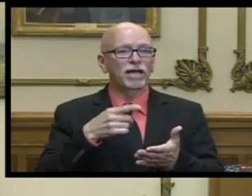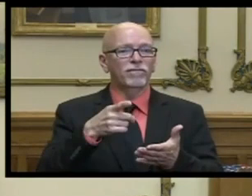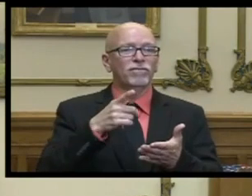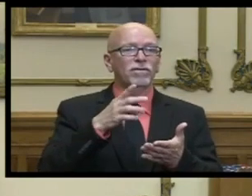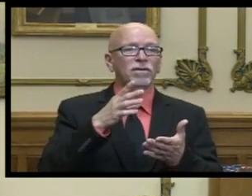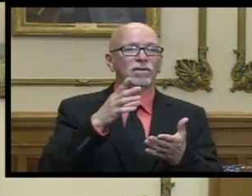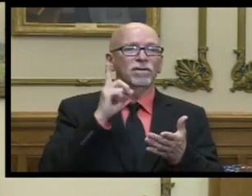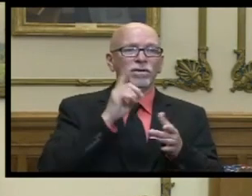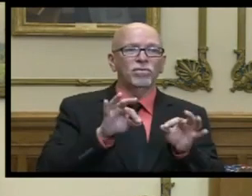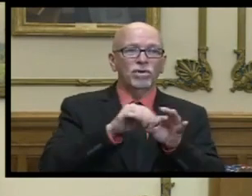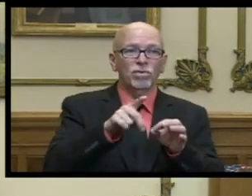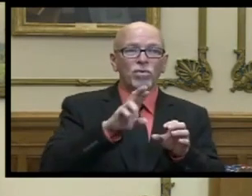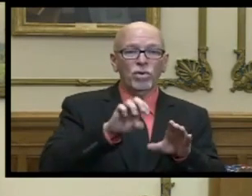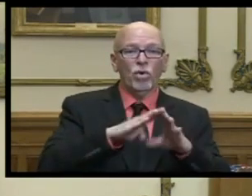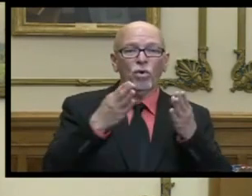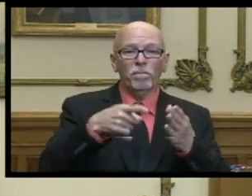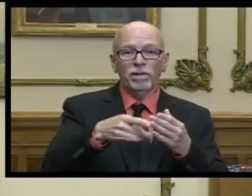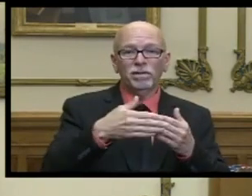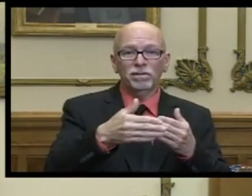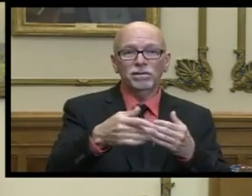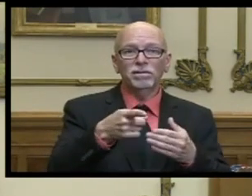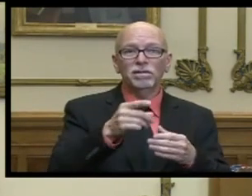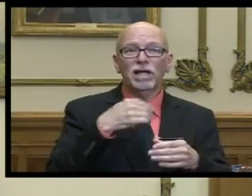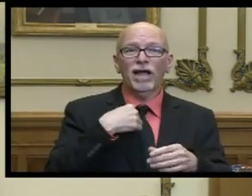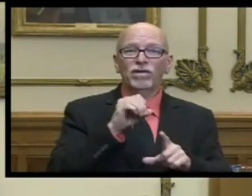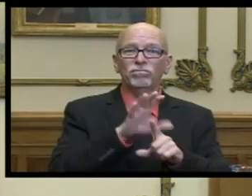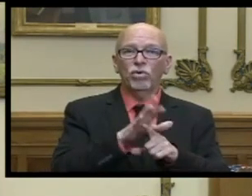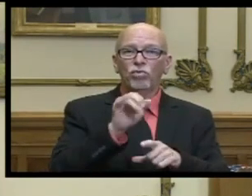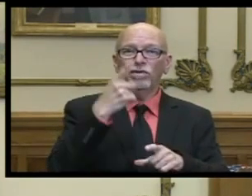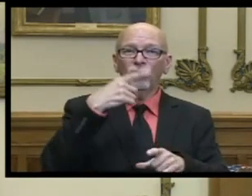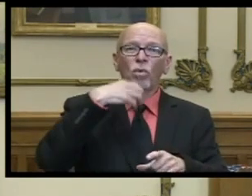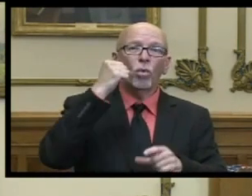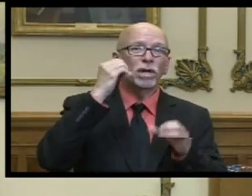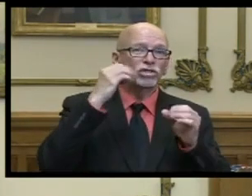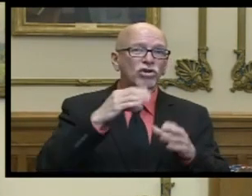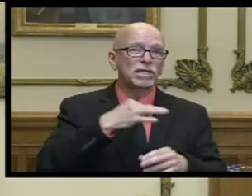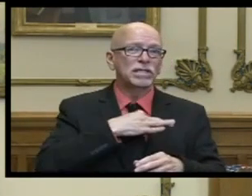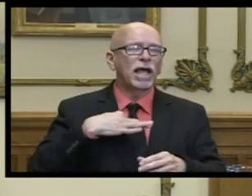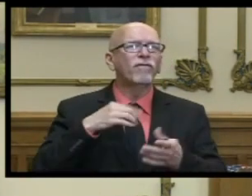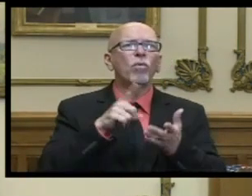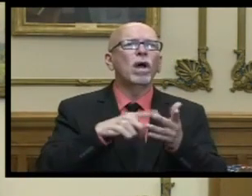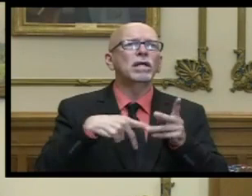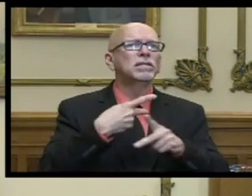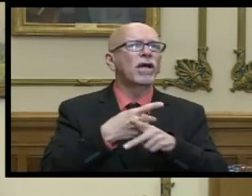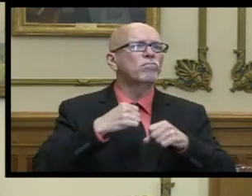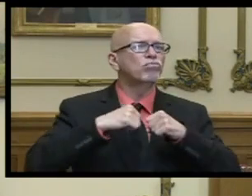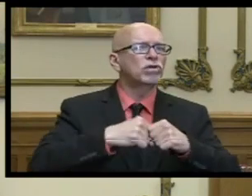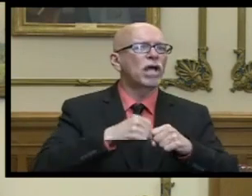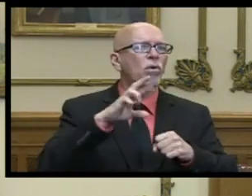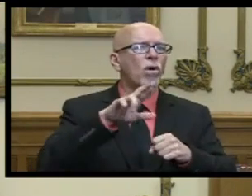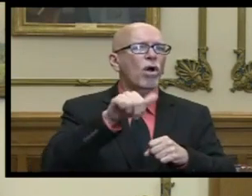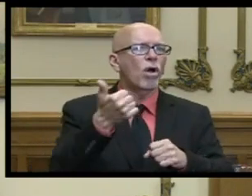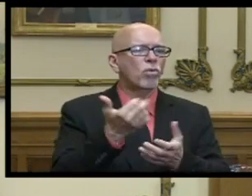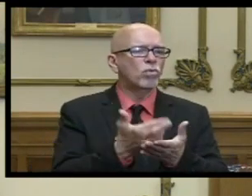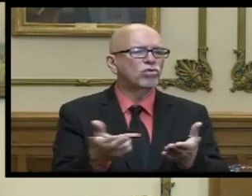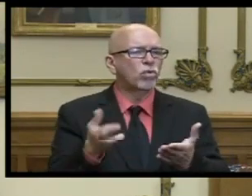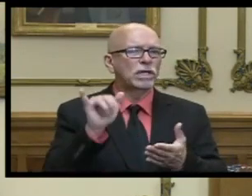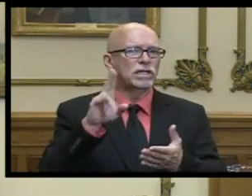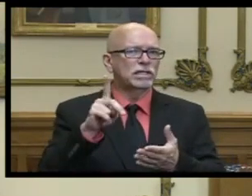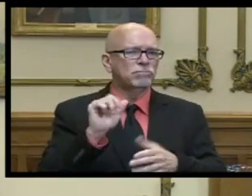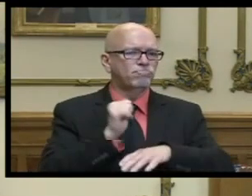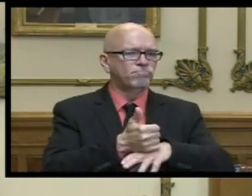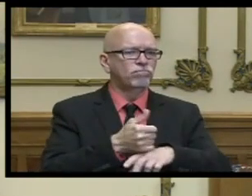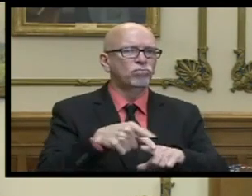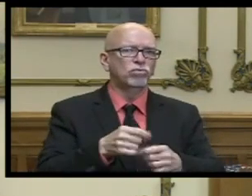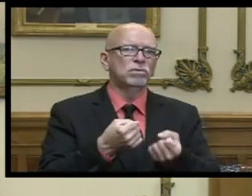critical given of course the reopening guidance and the exposure risks for older teachers and staff so what protections or additional resources is indiana putting in